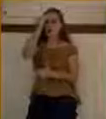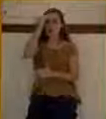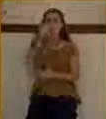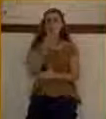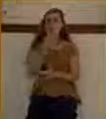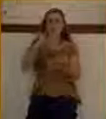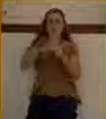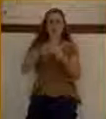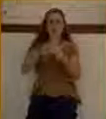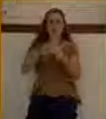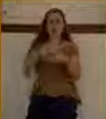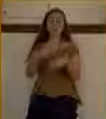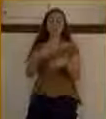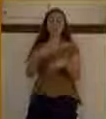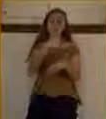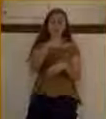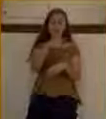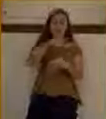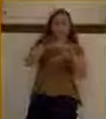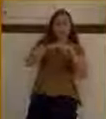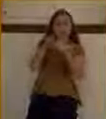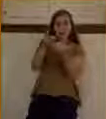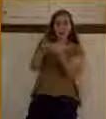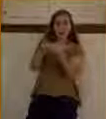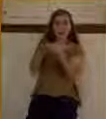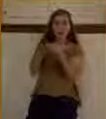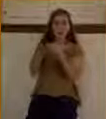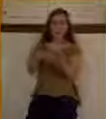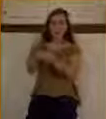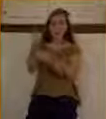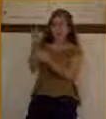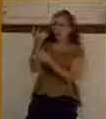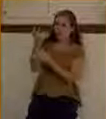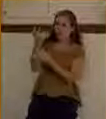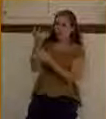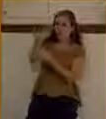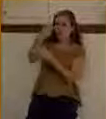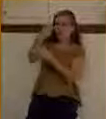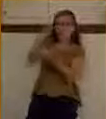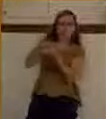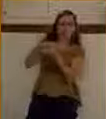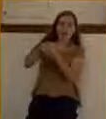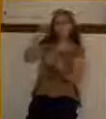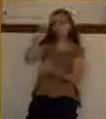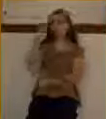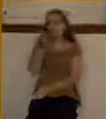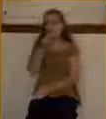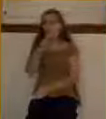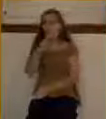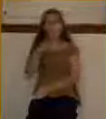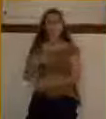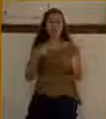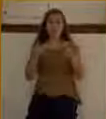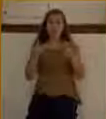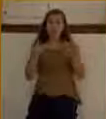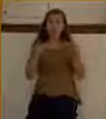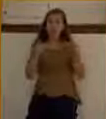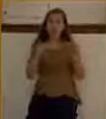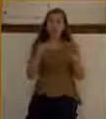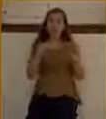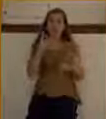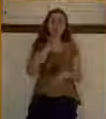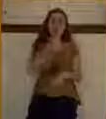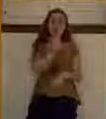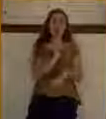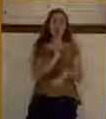sat by the highway. He was begging for his living. I have been to Israel several times. Whenever I